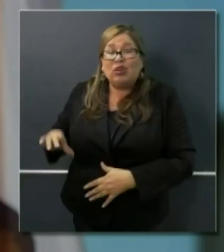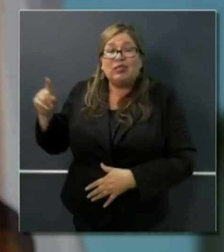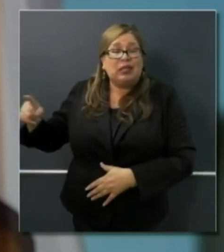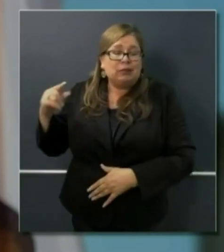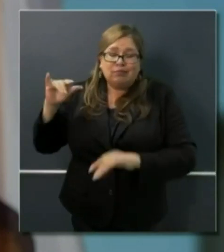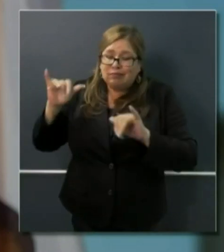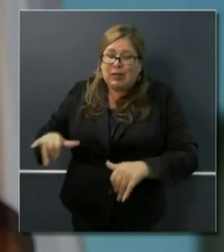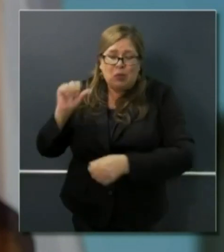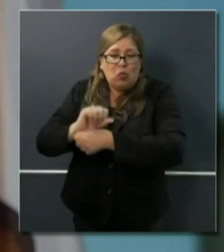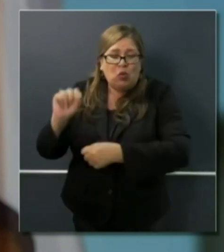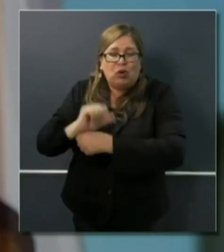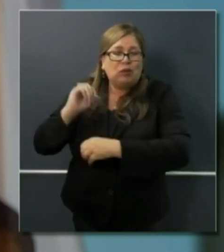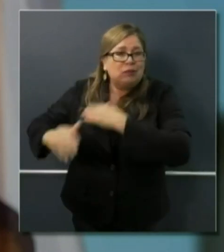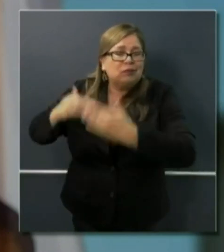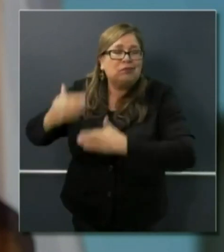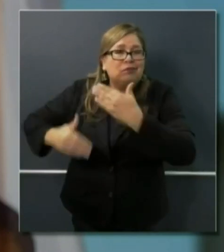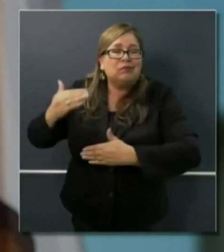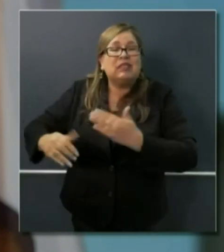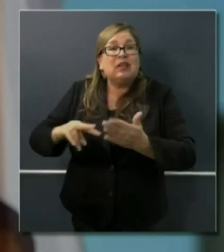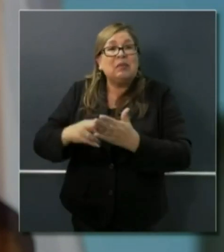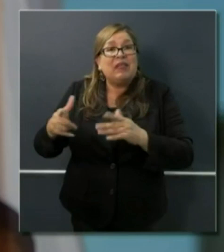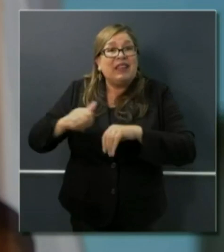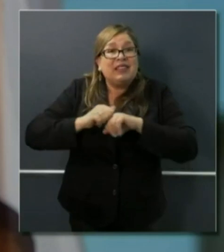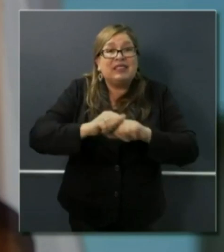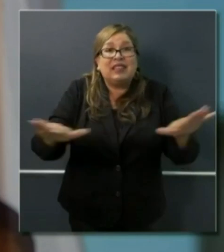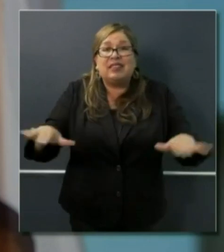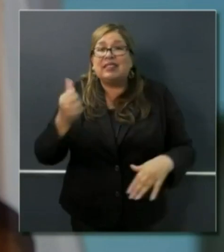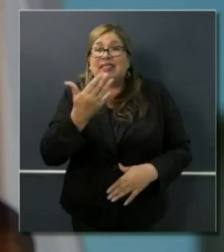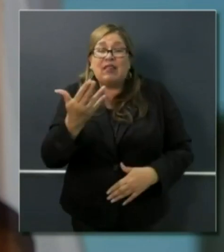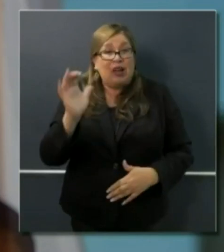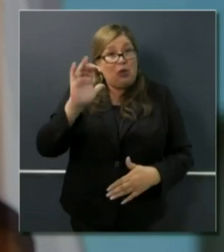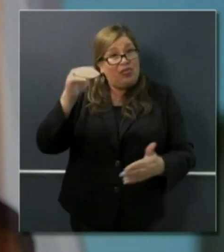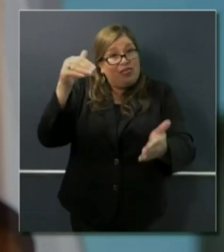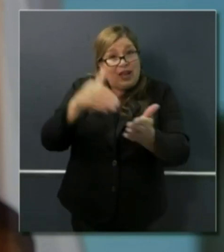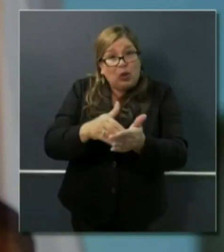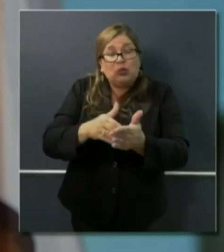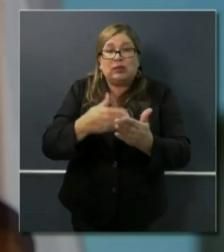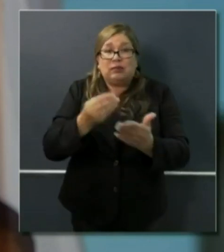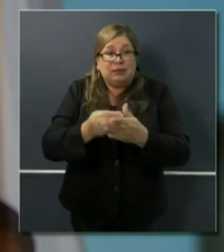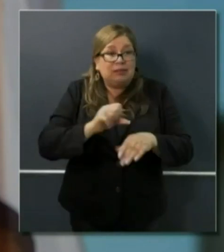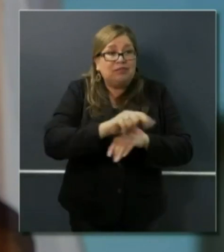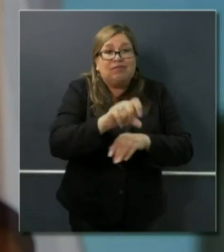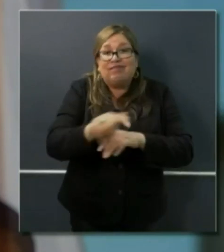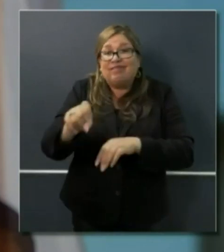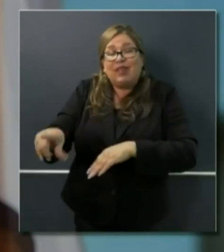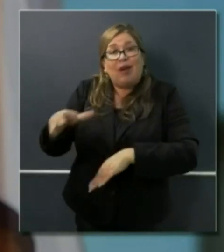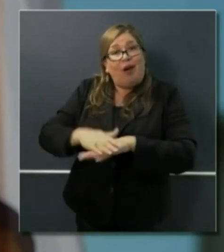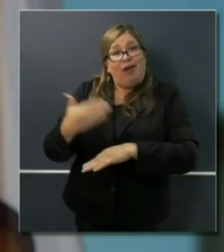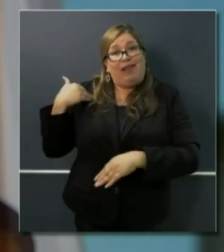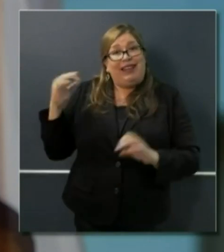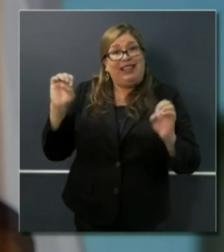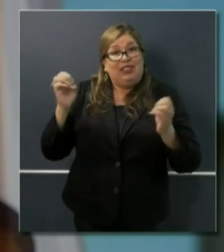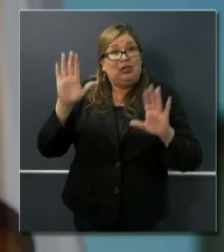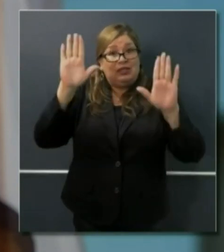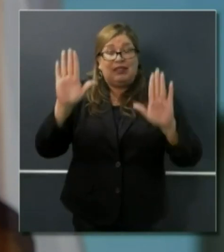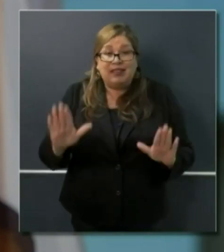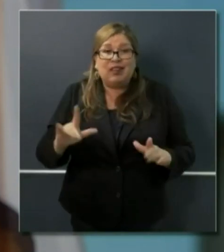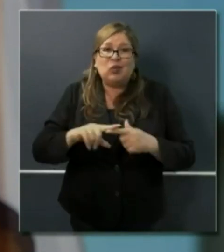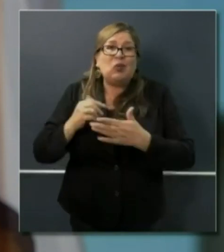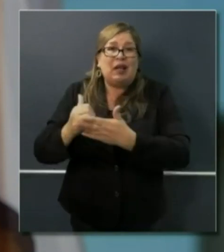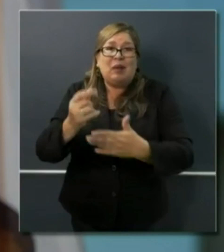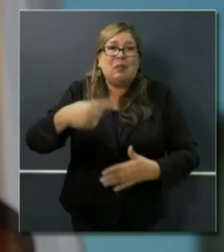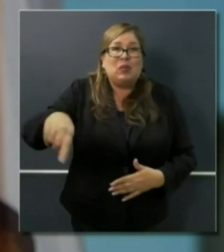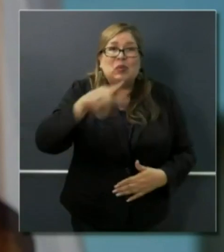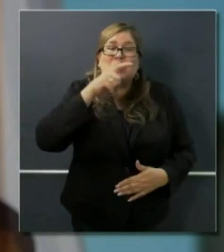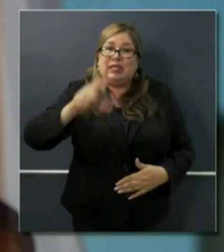thousand distributions just on Easter Sunday to help people most in need in the state of California. So